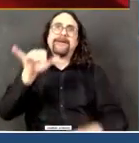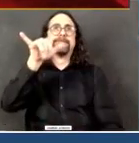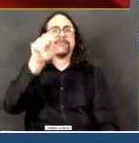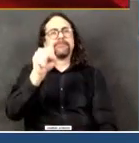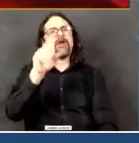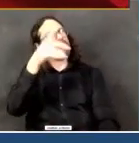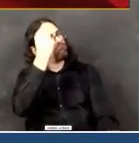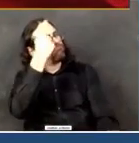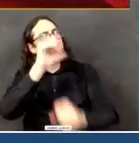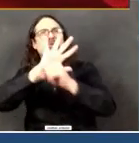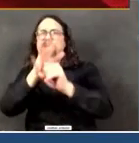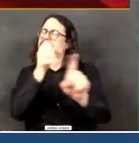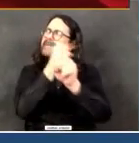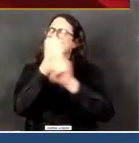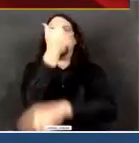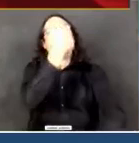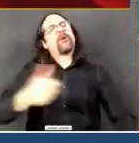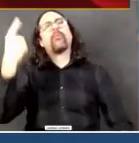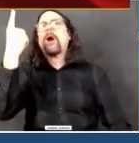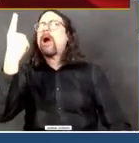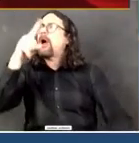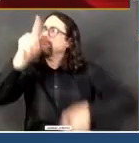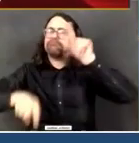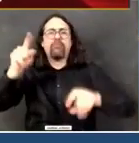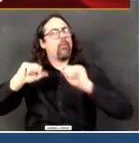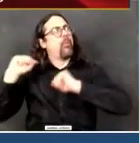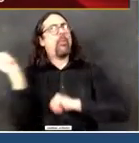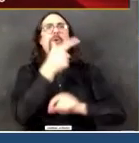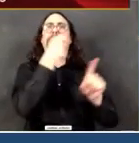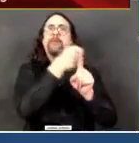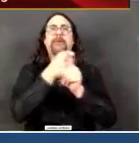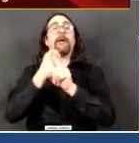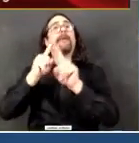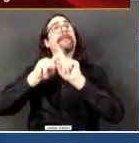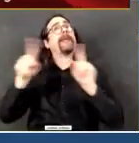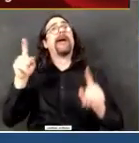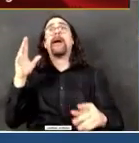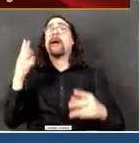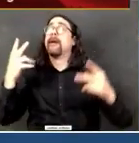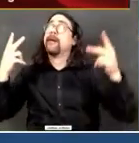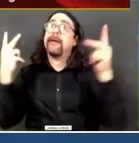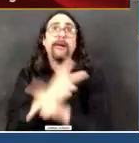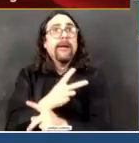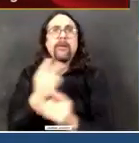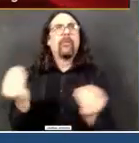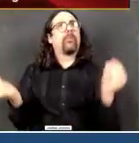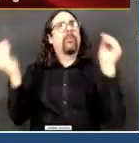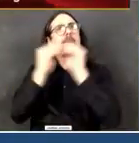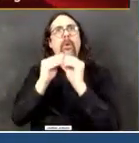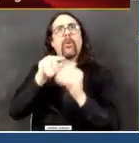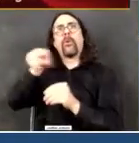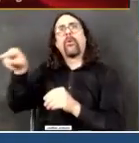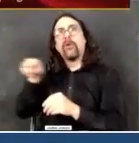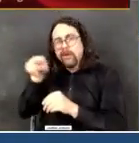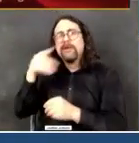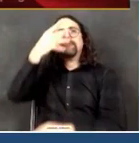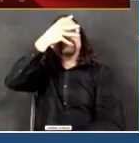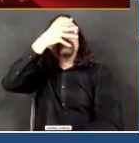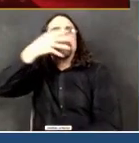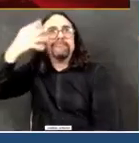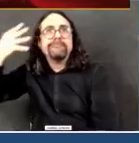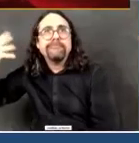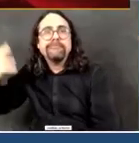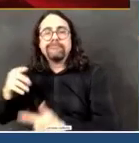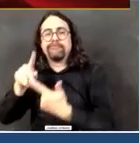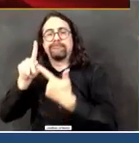lower-income communities, immigrant communities, folks who are vulnerable already because they haven't had the health care they needed and deserved throughout their life.